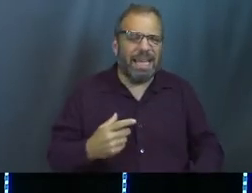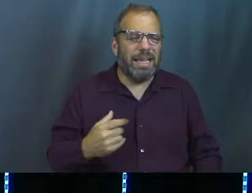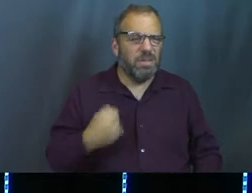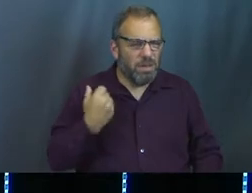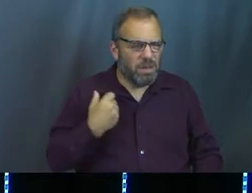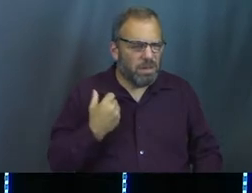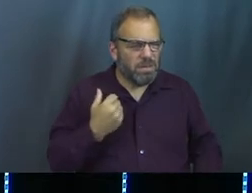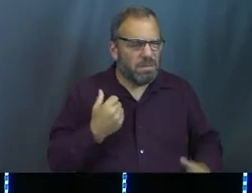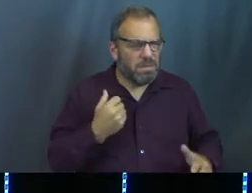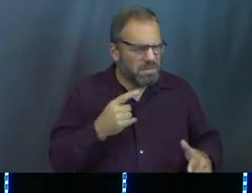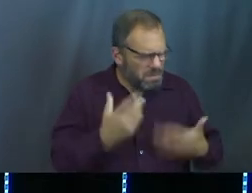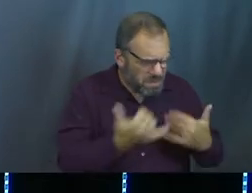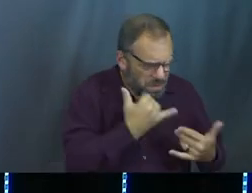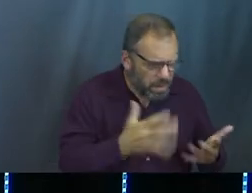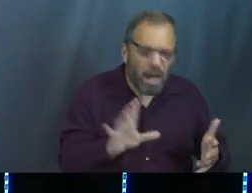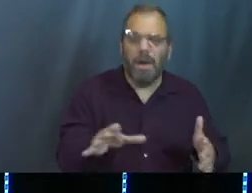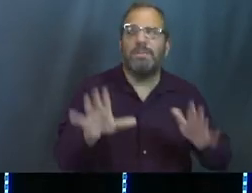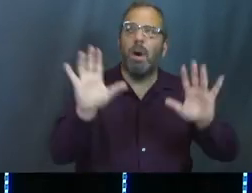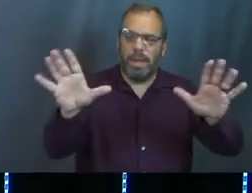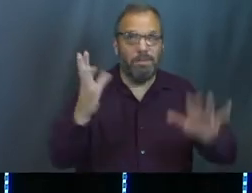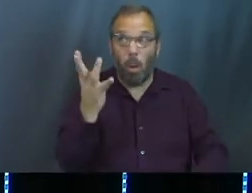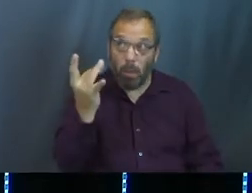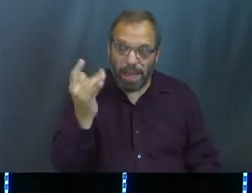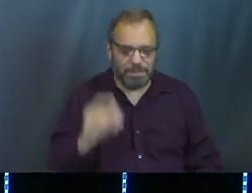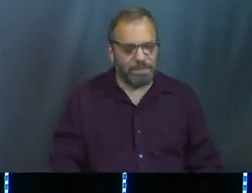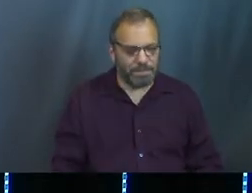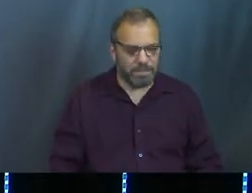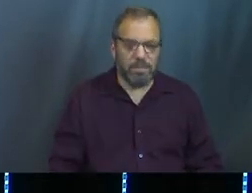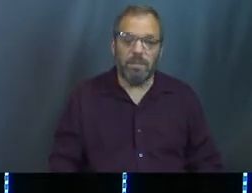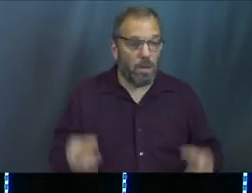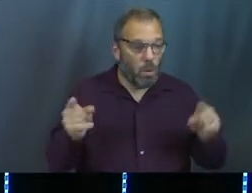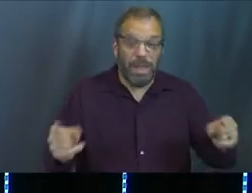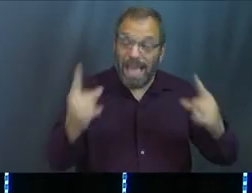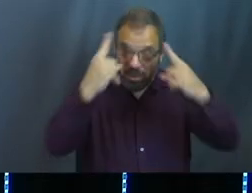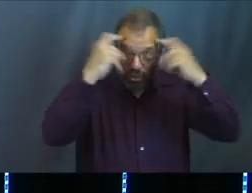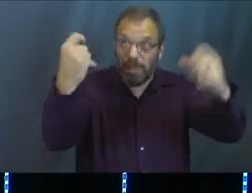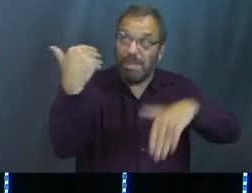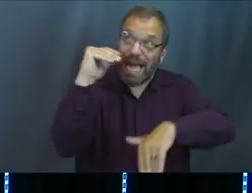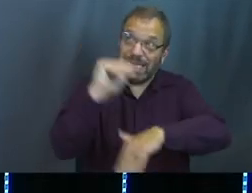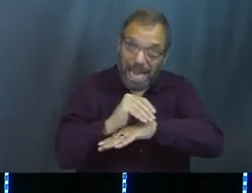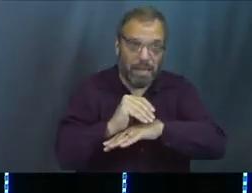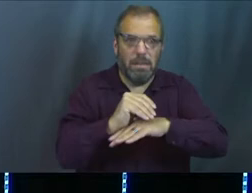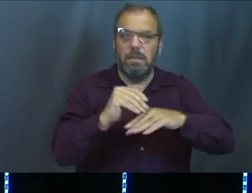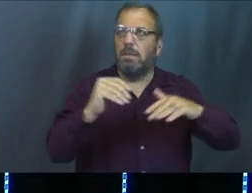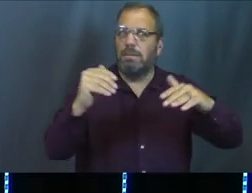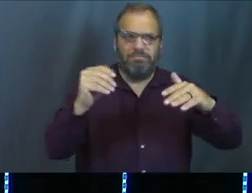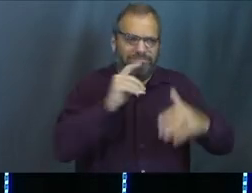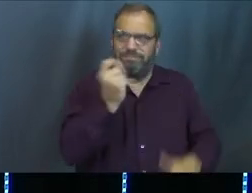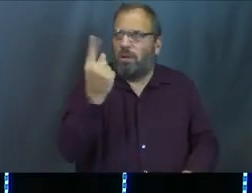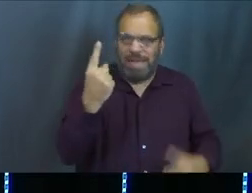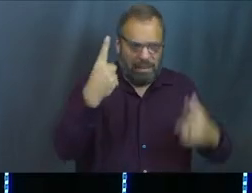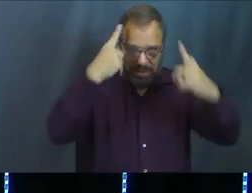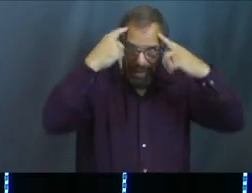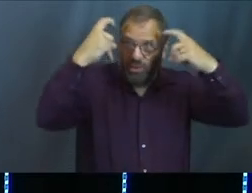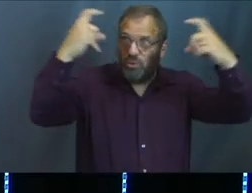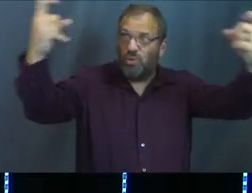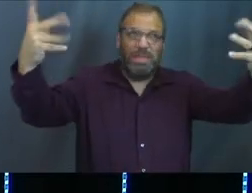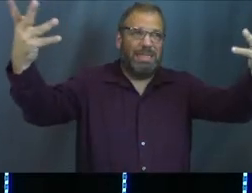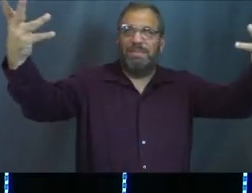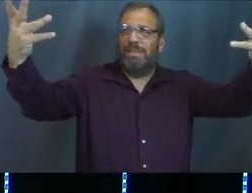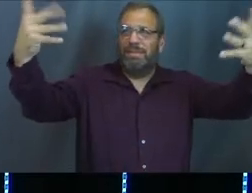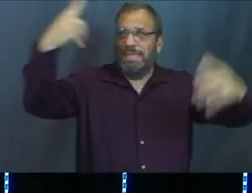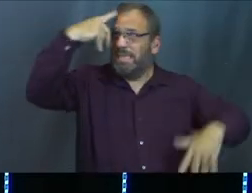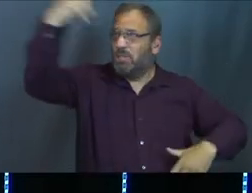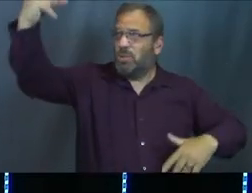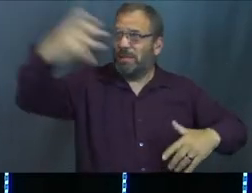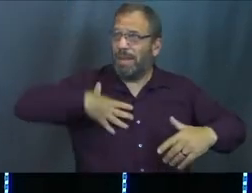oh, well, the issue, the actual issue, the reason we're upset is because we both had dreams last night, Joseph, and we don't really know what these